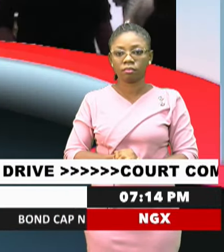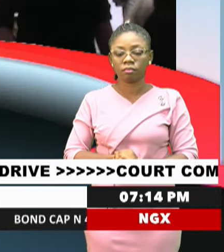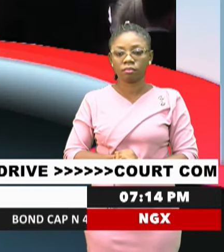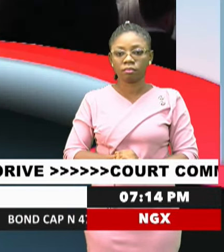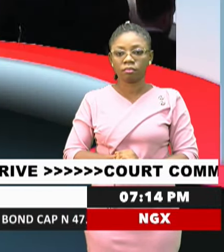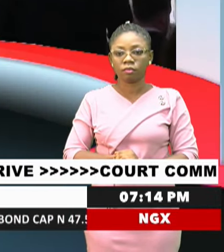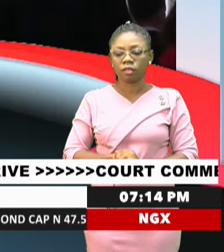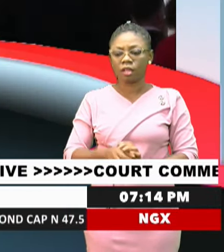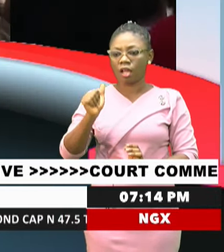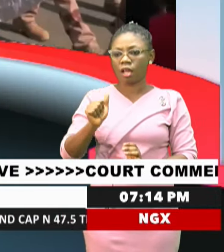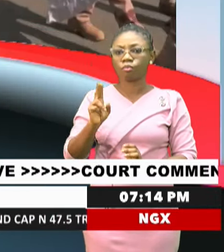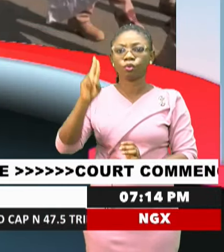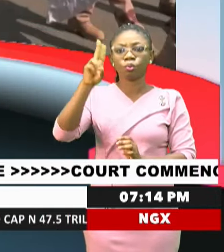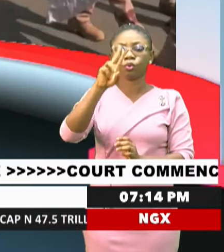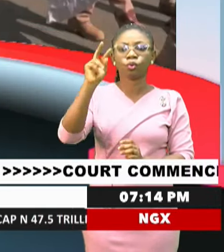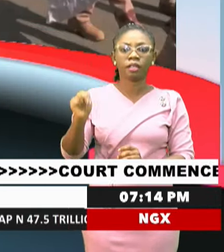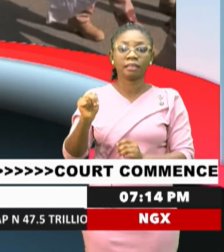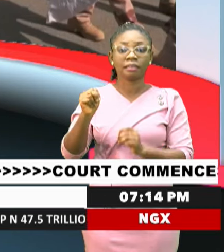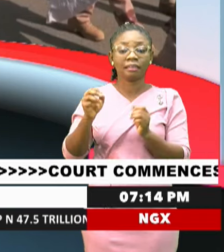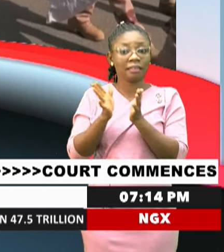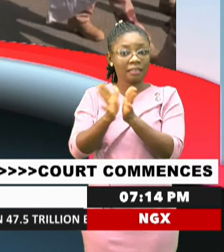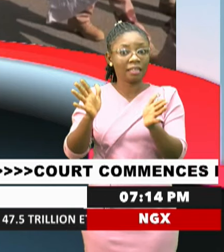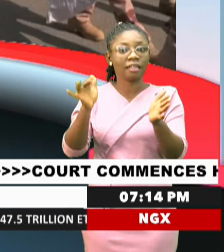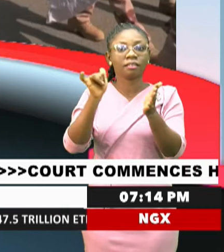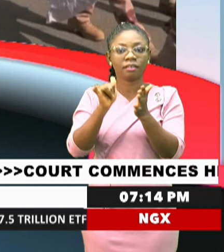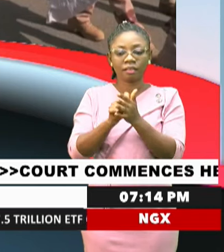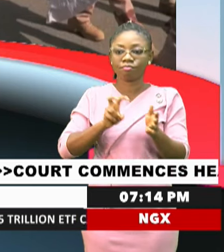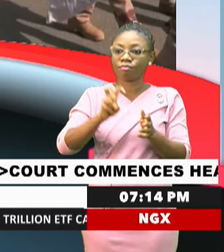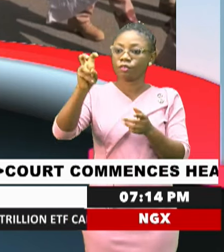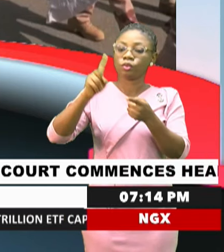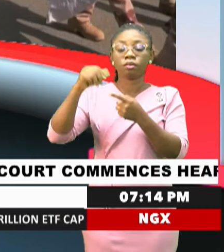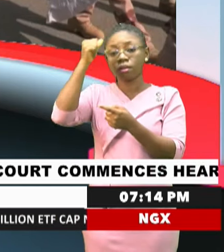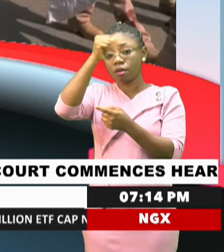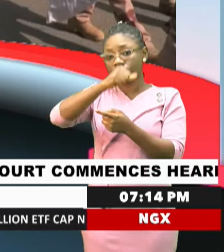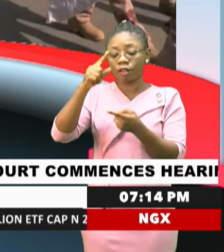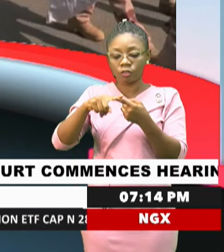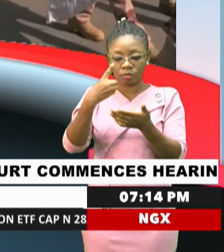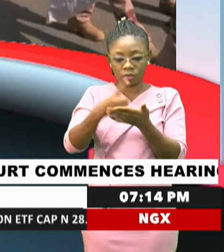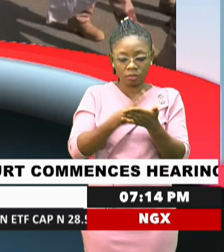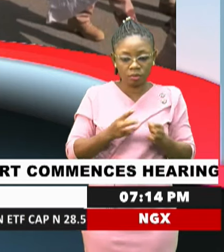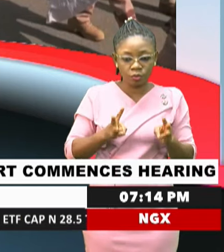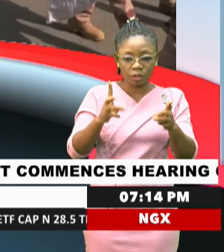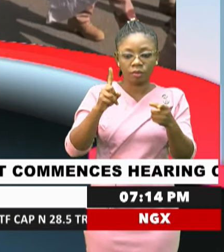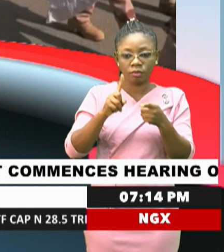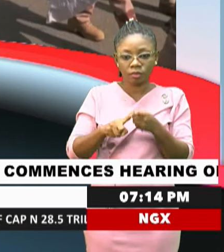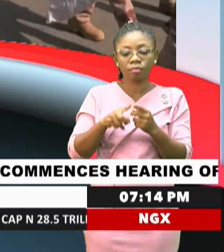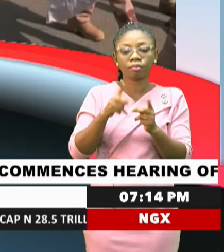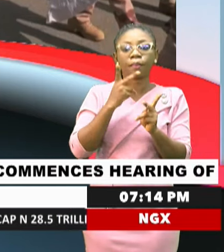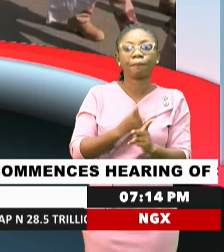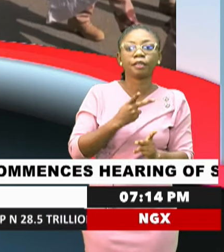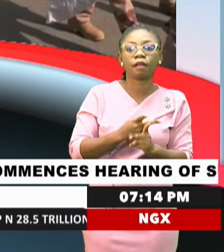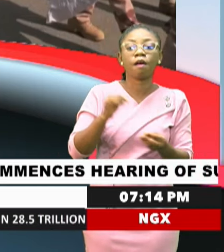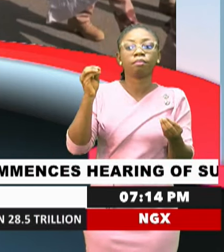A top U.S. general is making a rare trip to Africa to discuss ways to preserve some of the U.S.